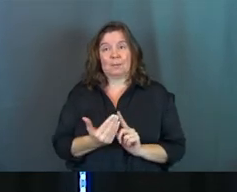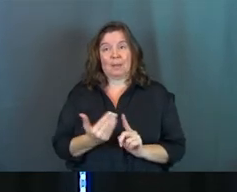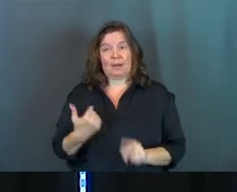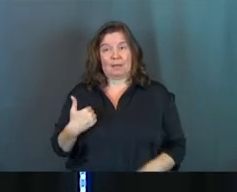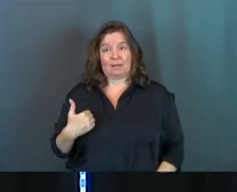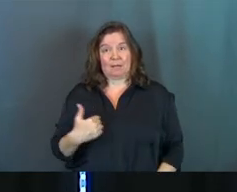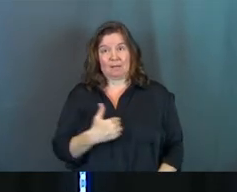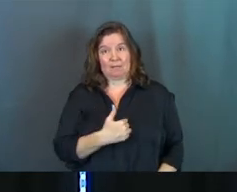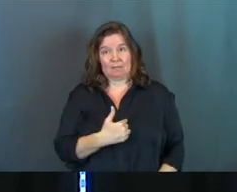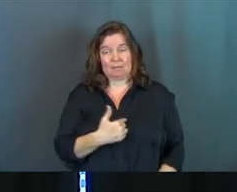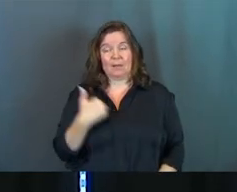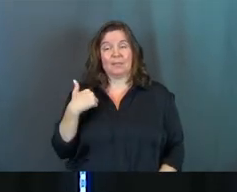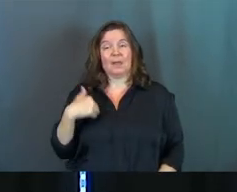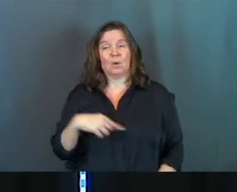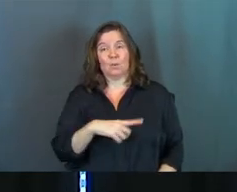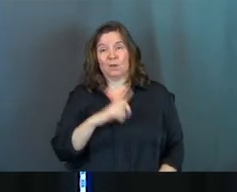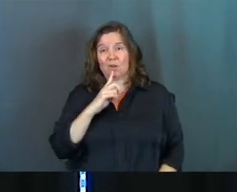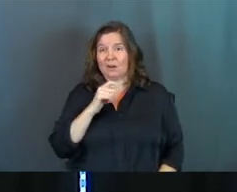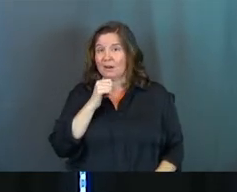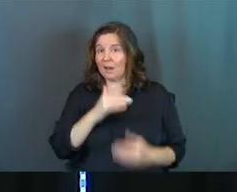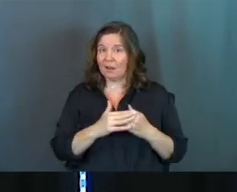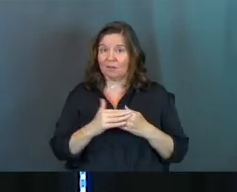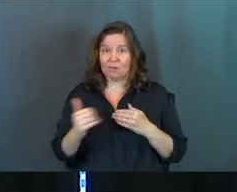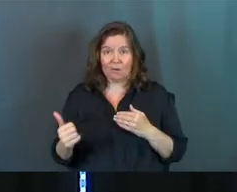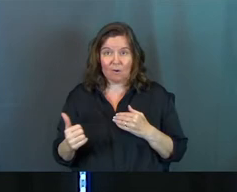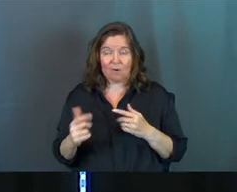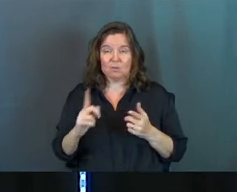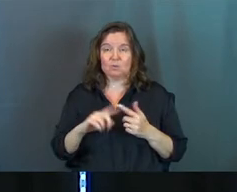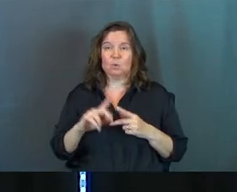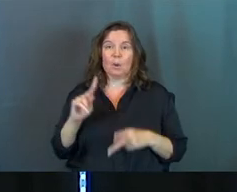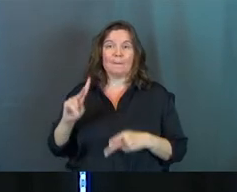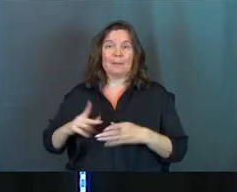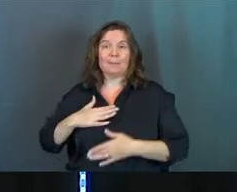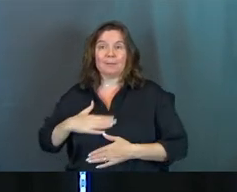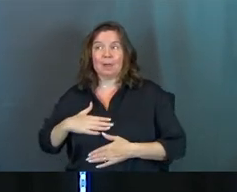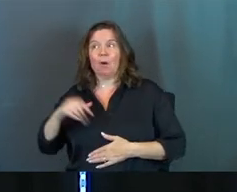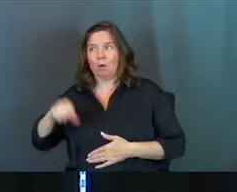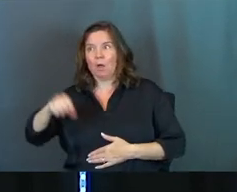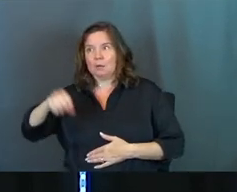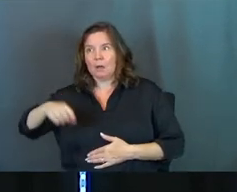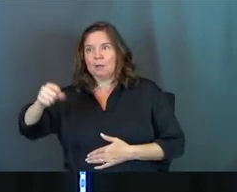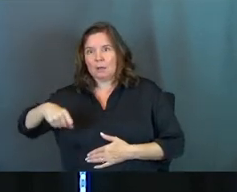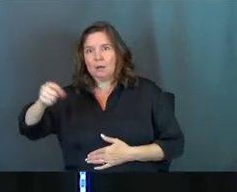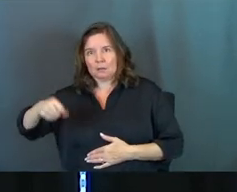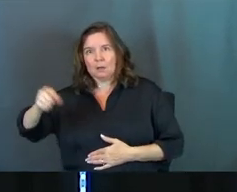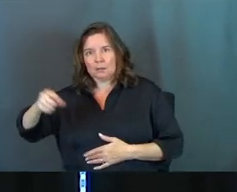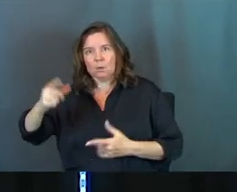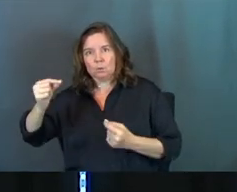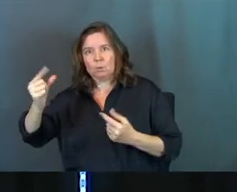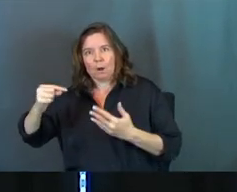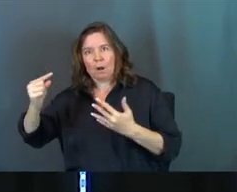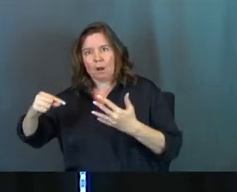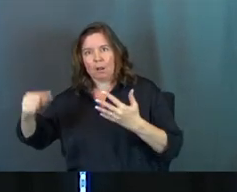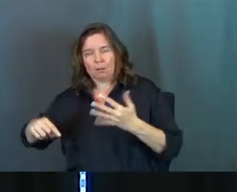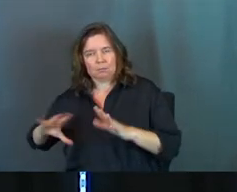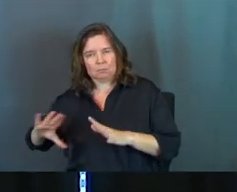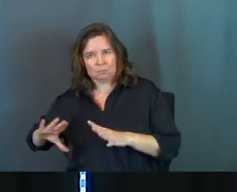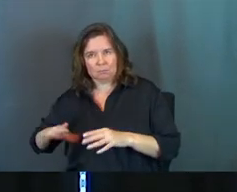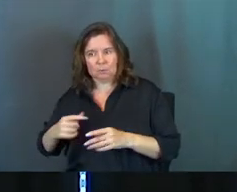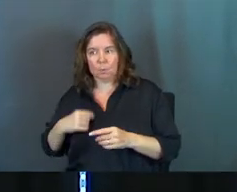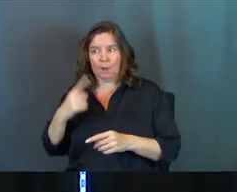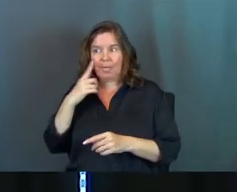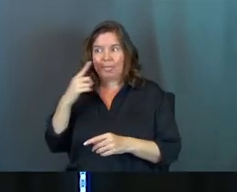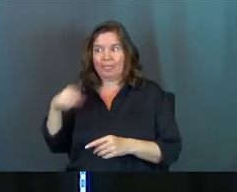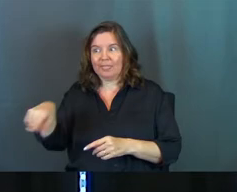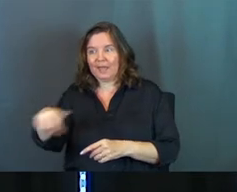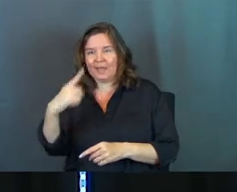is that we are not called, again, to people please, to meet the expectations of family. We're not called to do what they